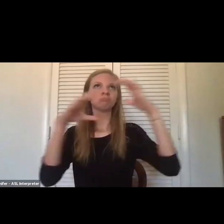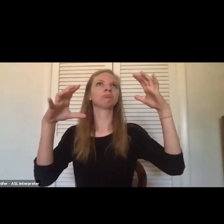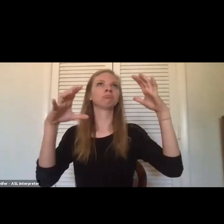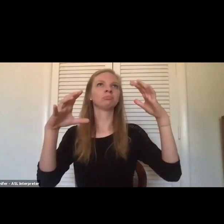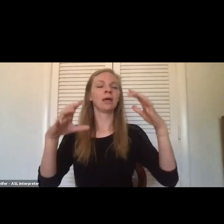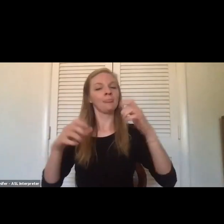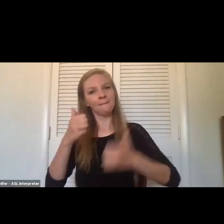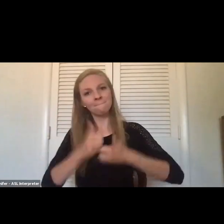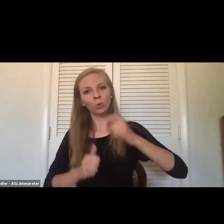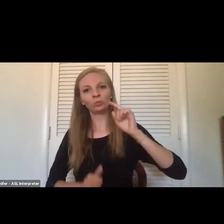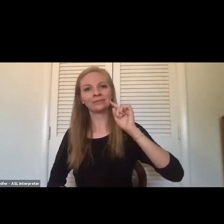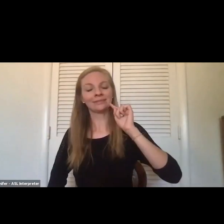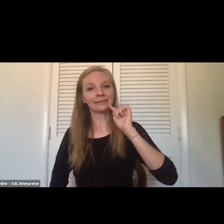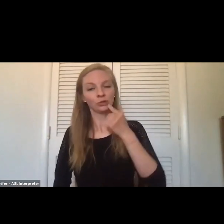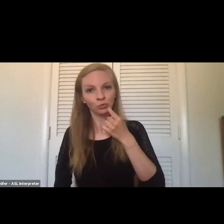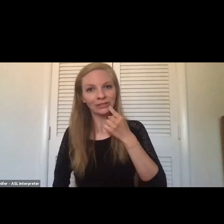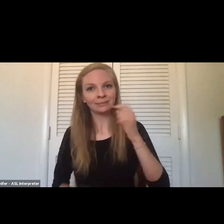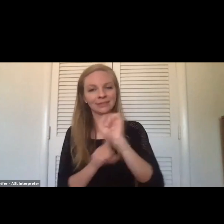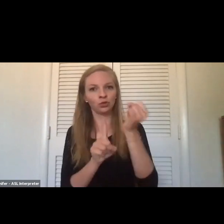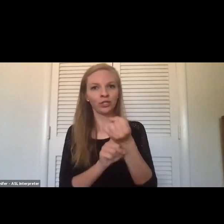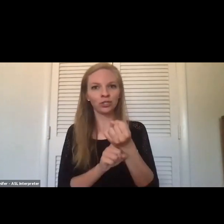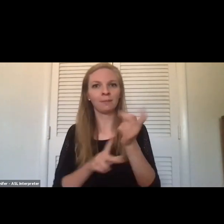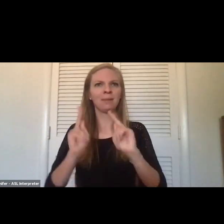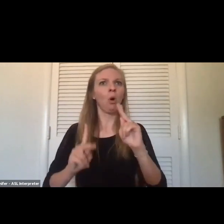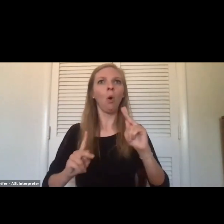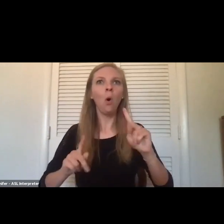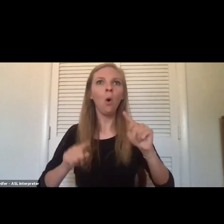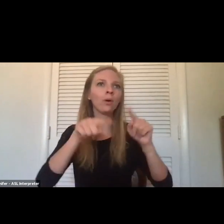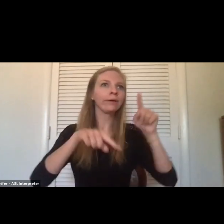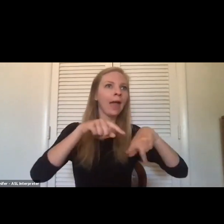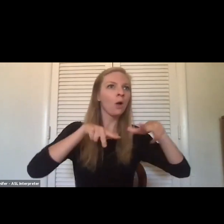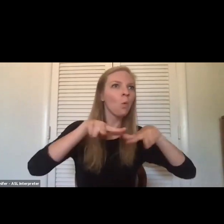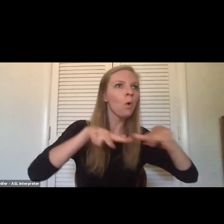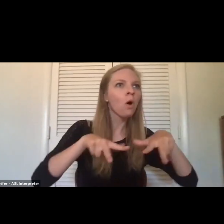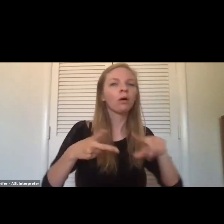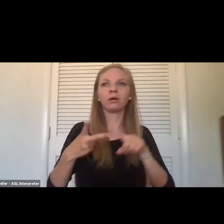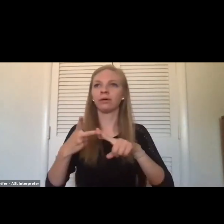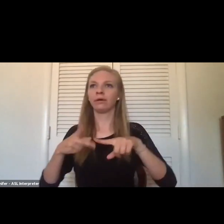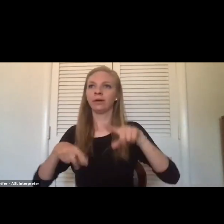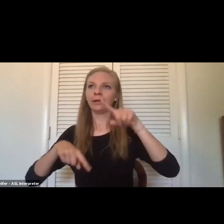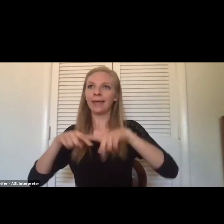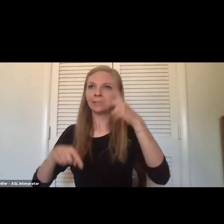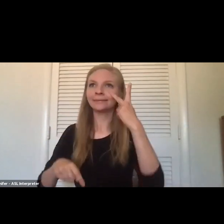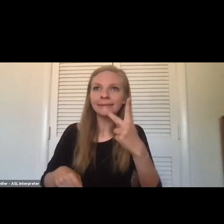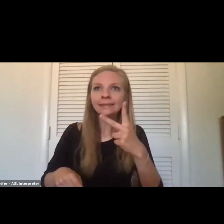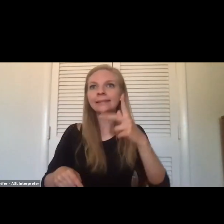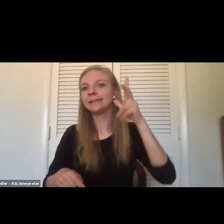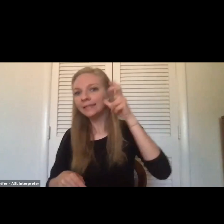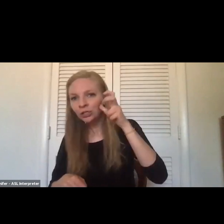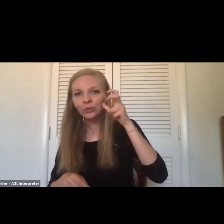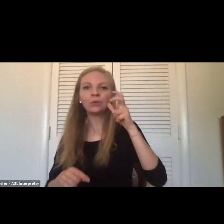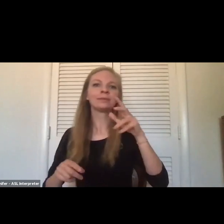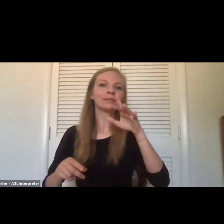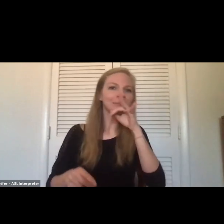extreme situations of a person not being able to walk, not being able to see or hear or speak, but it could be somebody with a broken